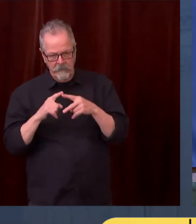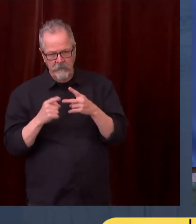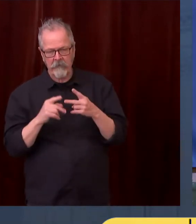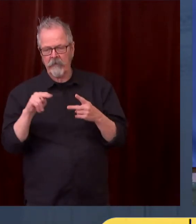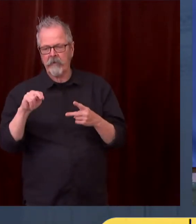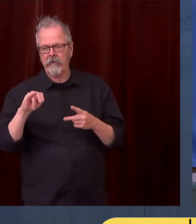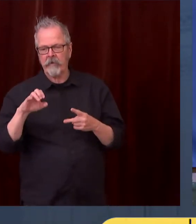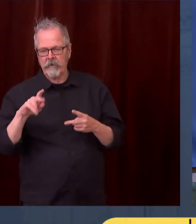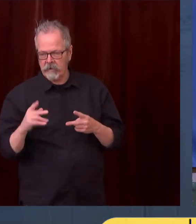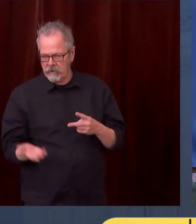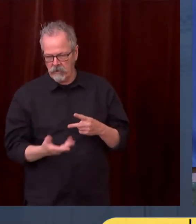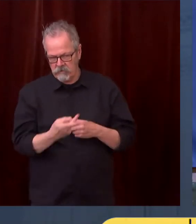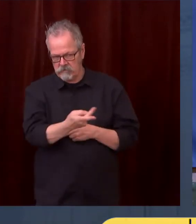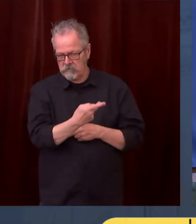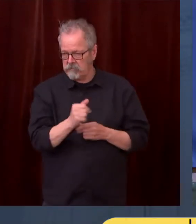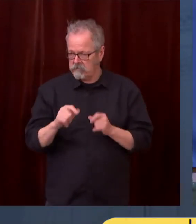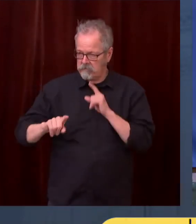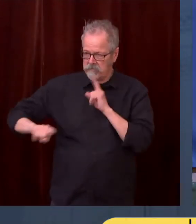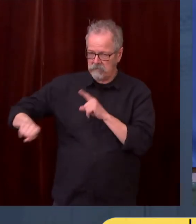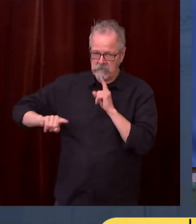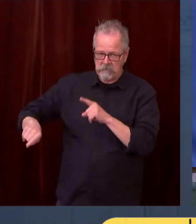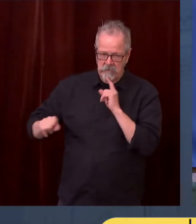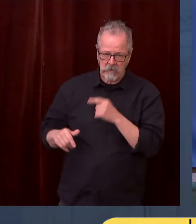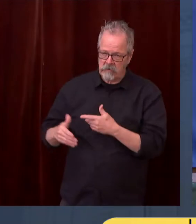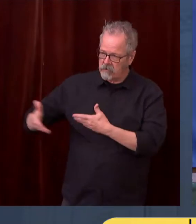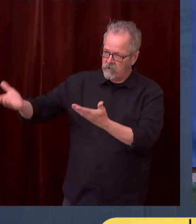With that, you may fire when ready, Gridley.